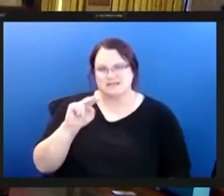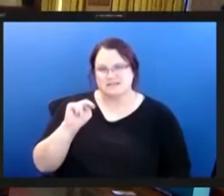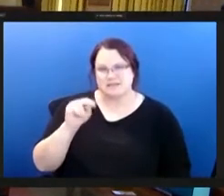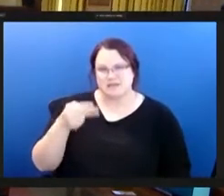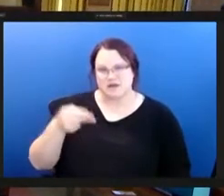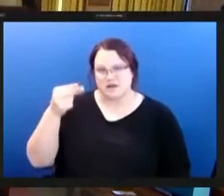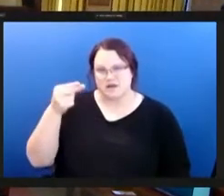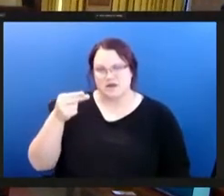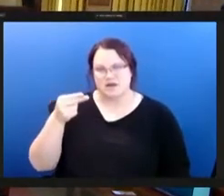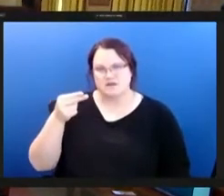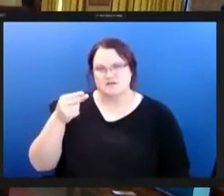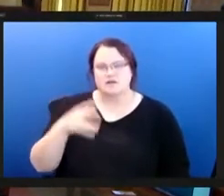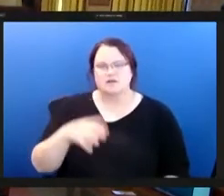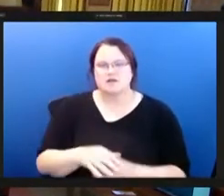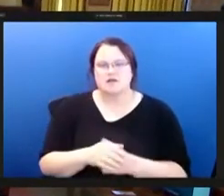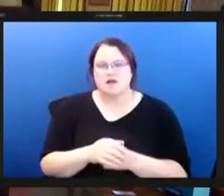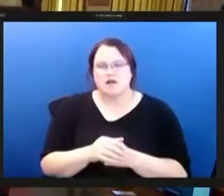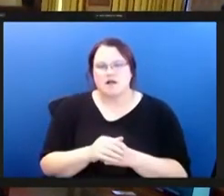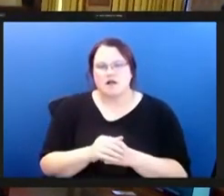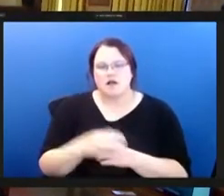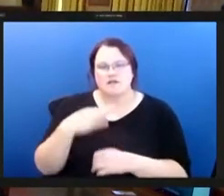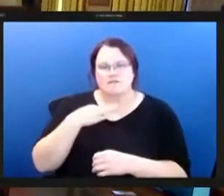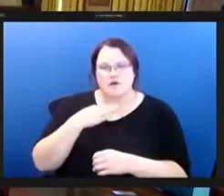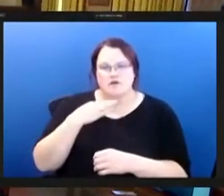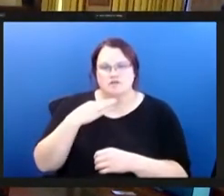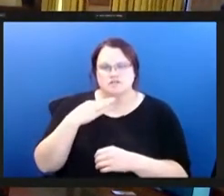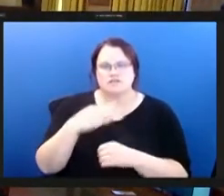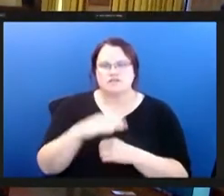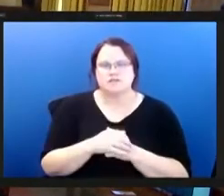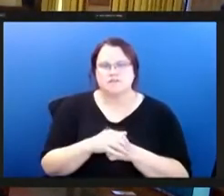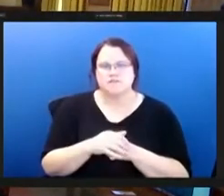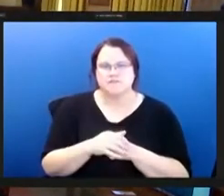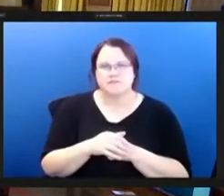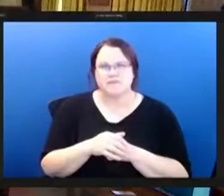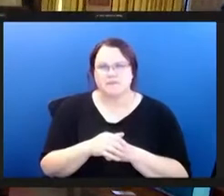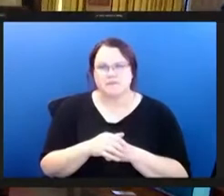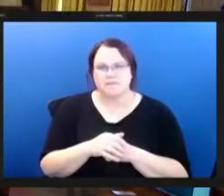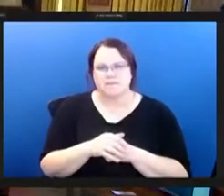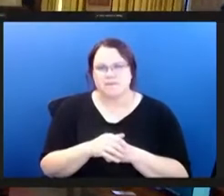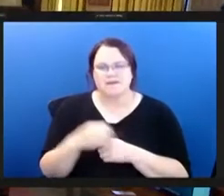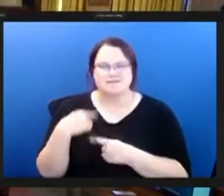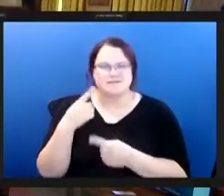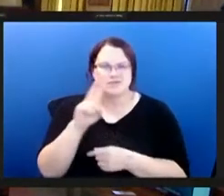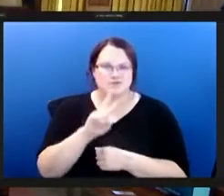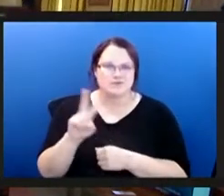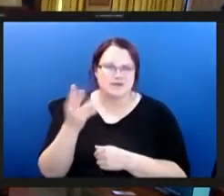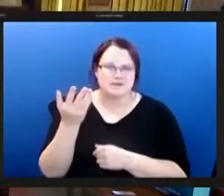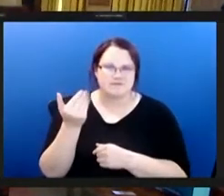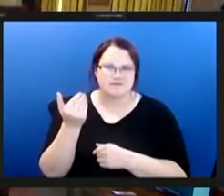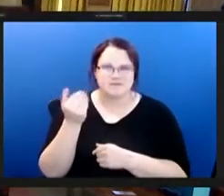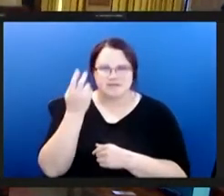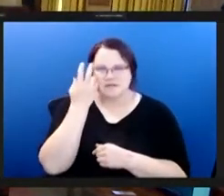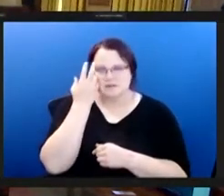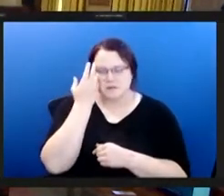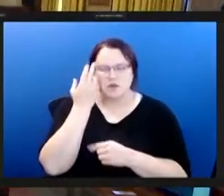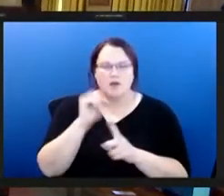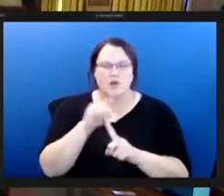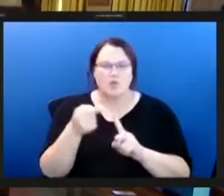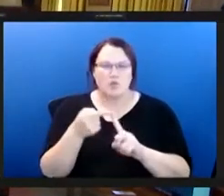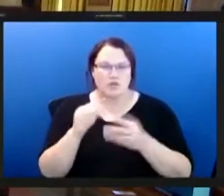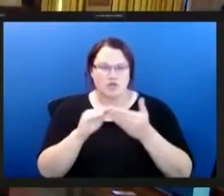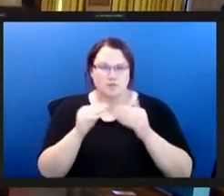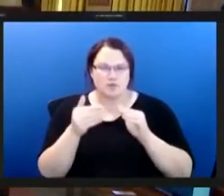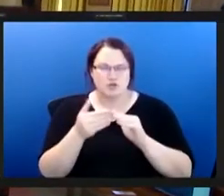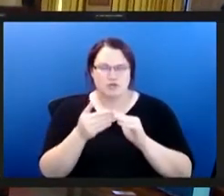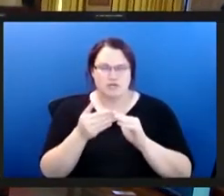regularly at dunking park a community managed orchard and natural play space in opera lawrenceville since 2015. and so while our community food